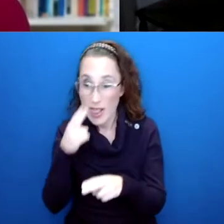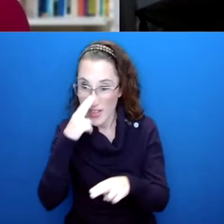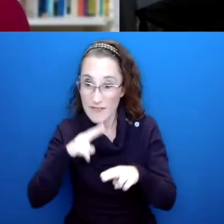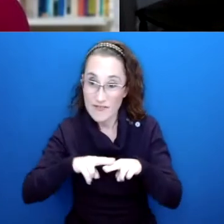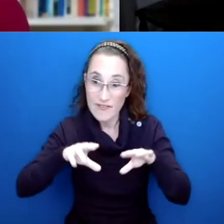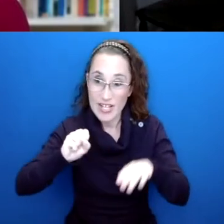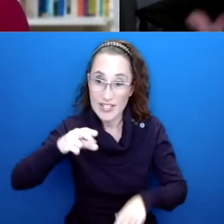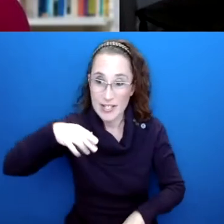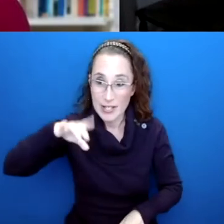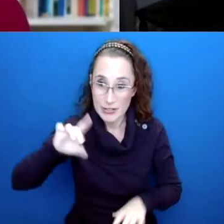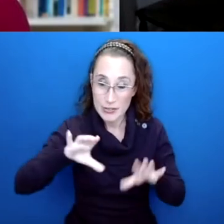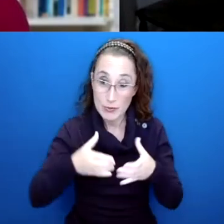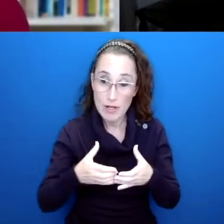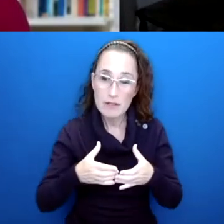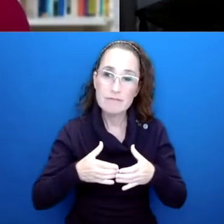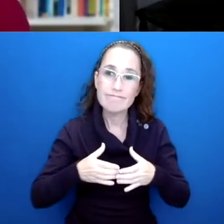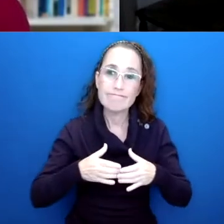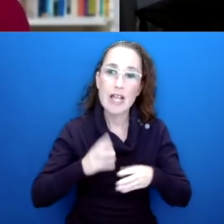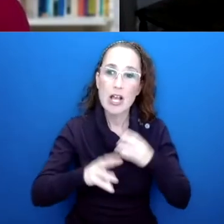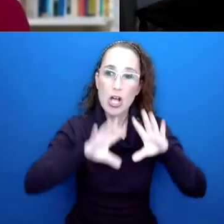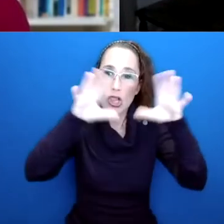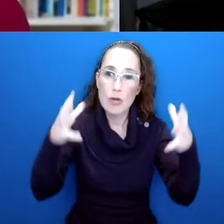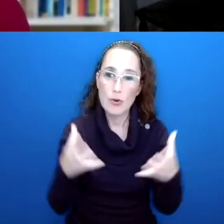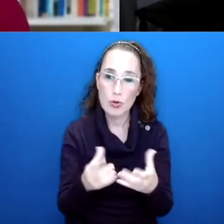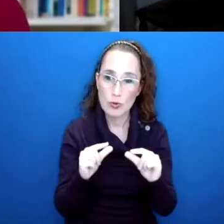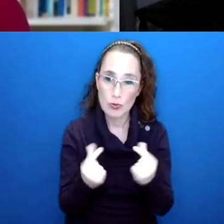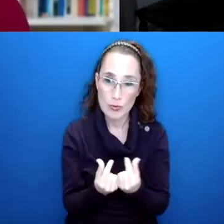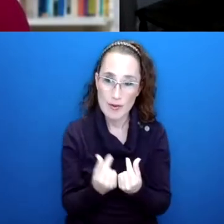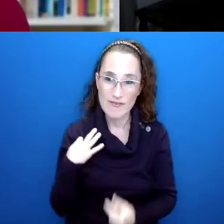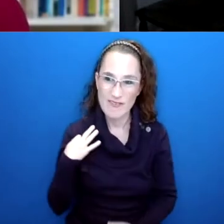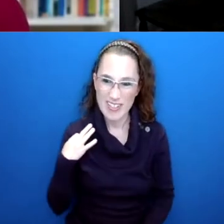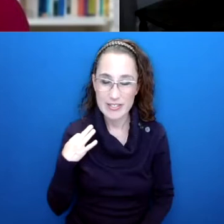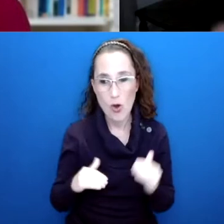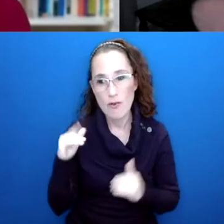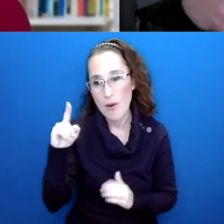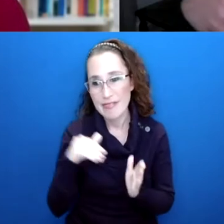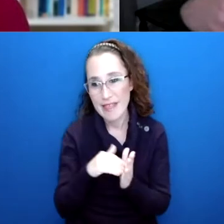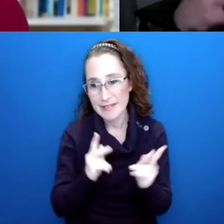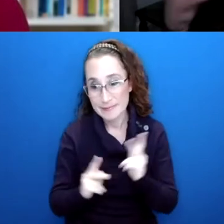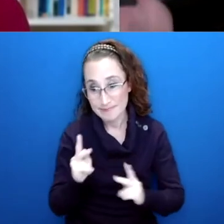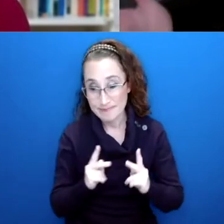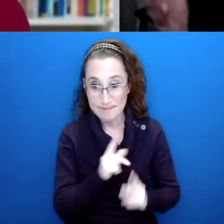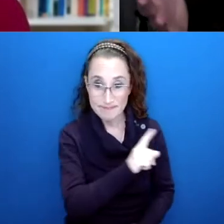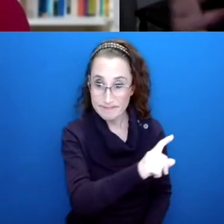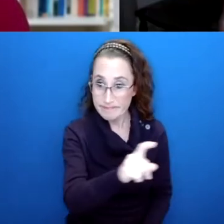which was this global group of volunteers that I don't even know the last number, but I think it was over 1000 people. And I asked them to give me